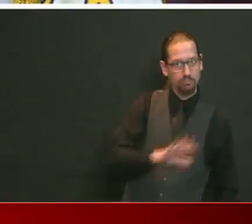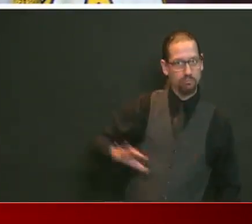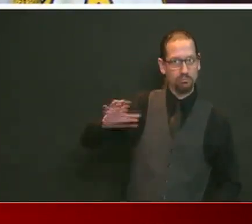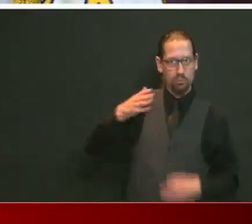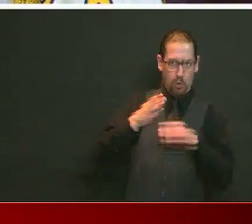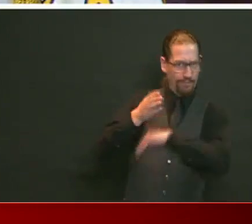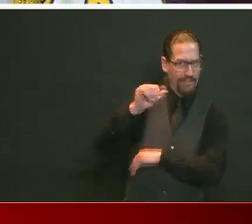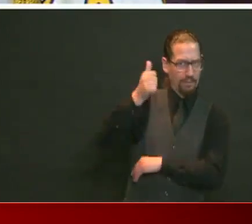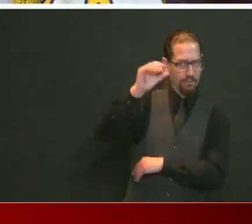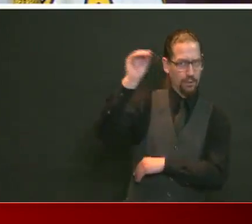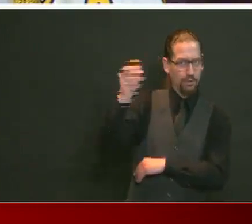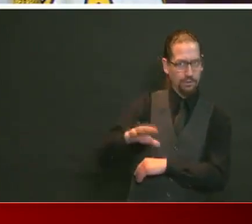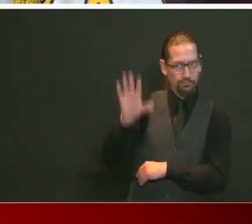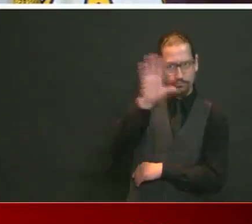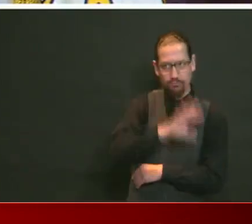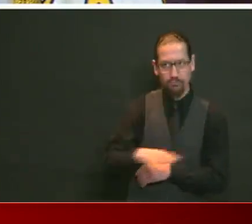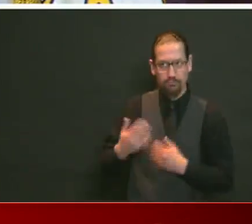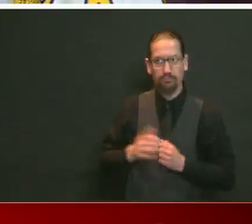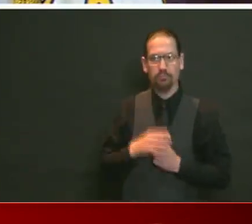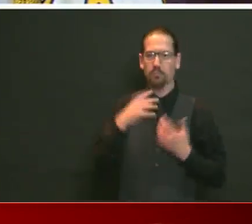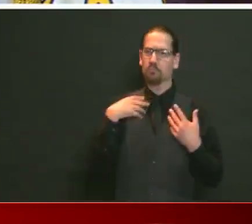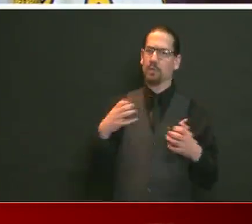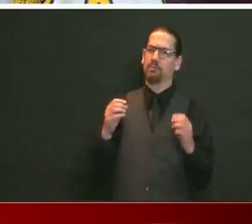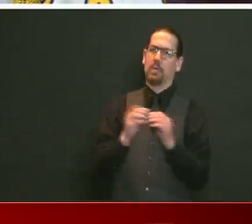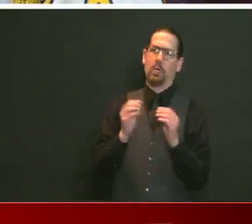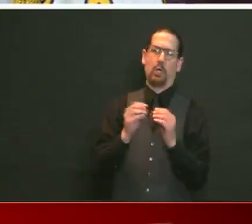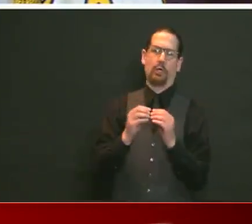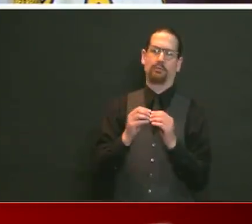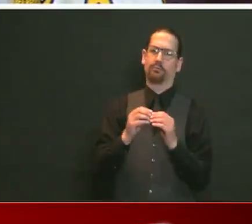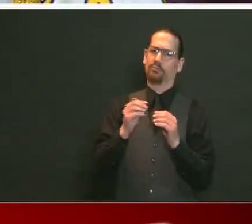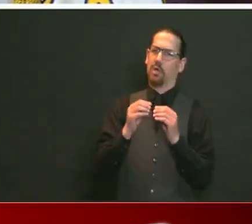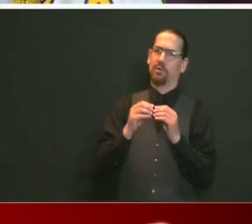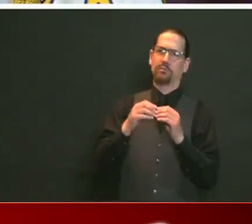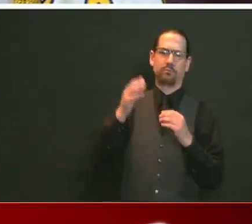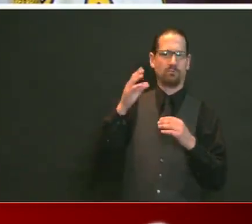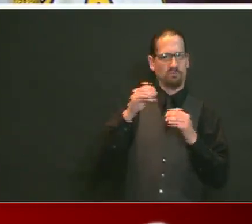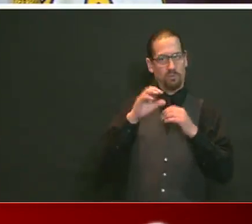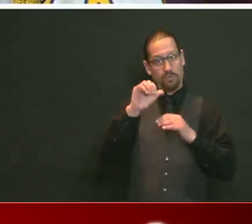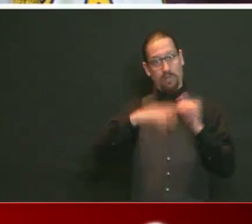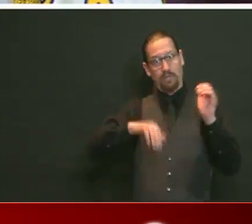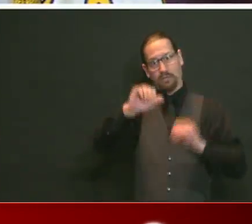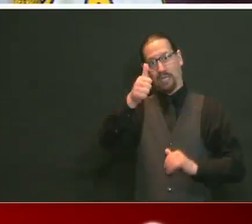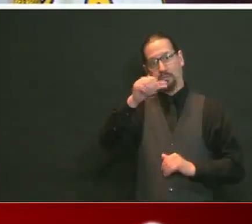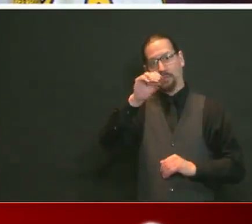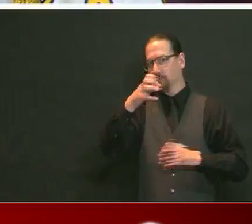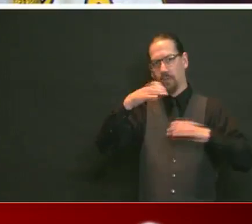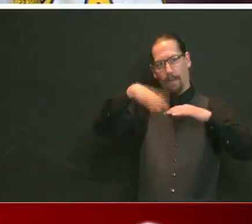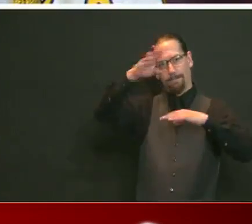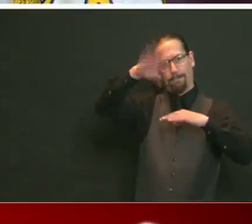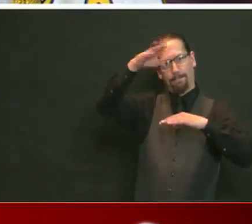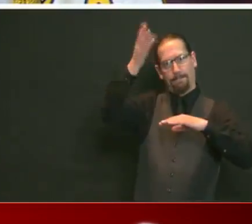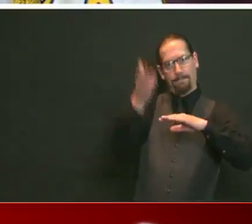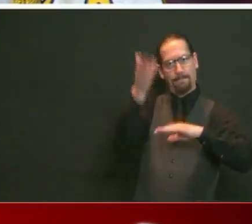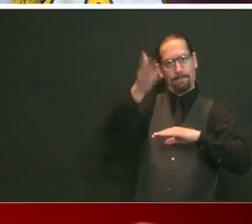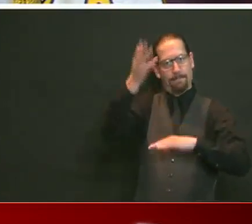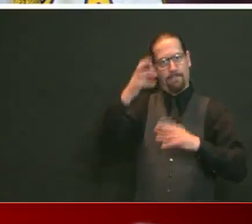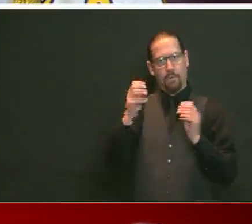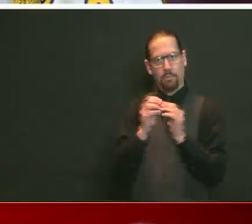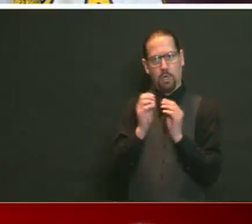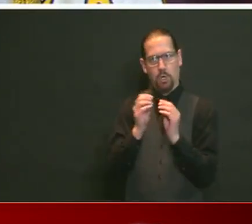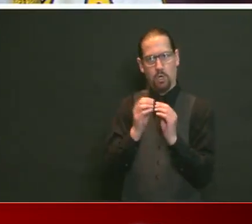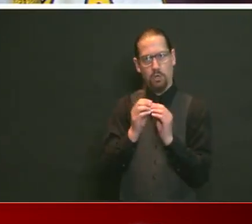advance that, because the more we are able to test and capture the landscape of